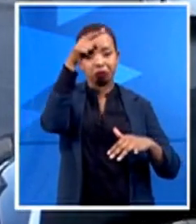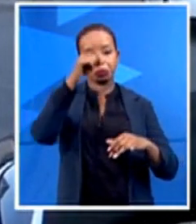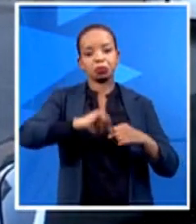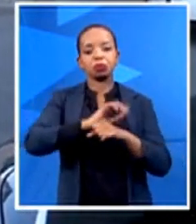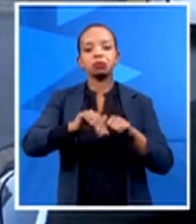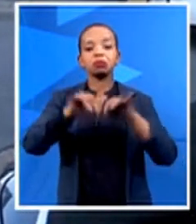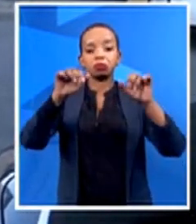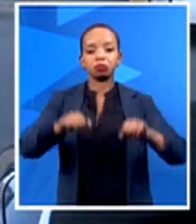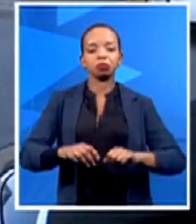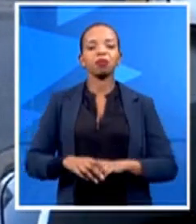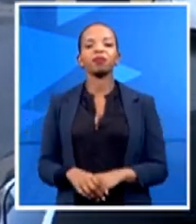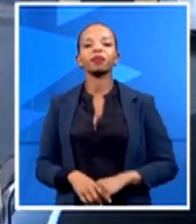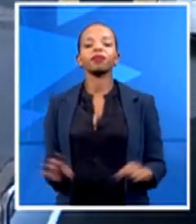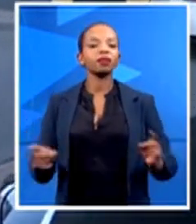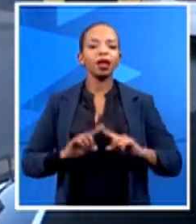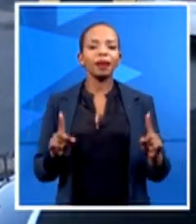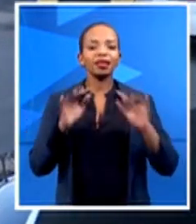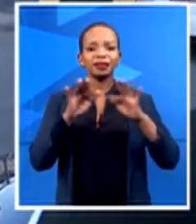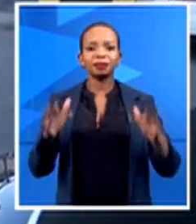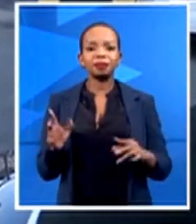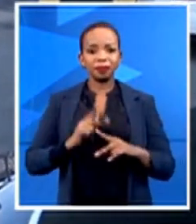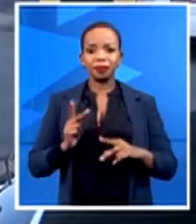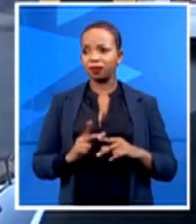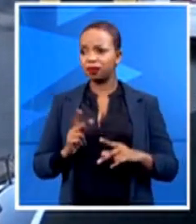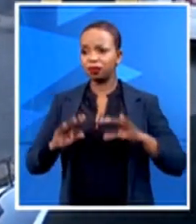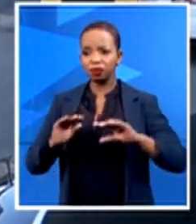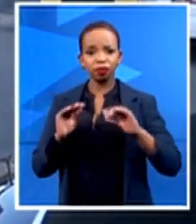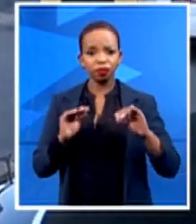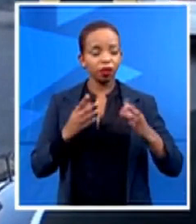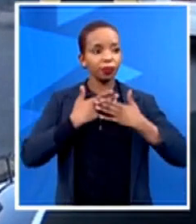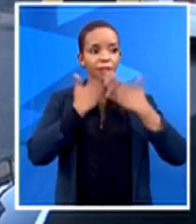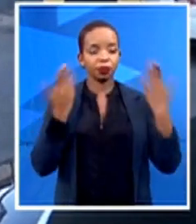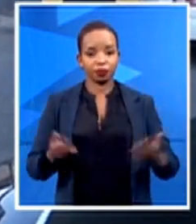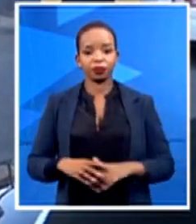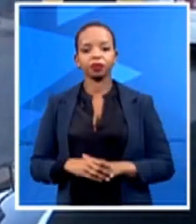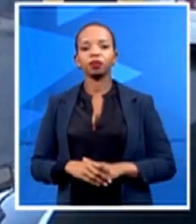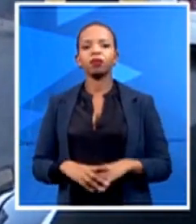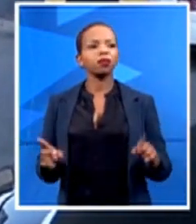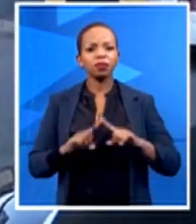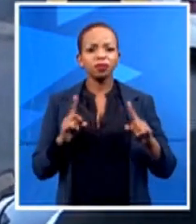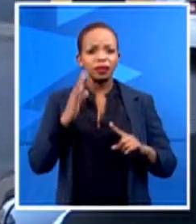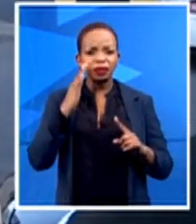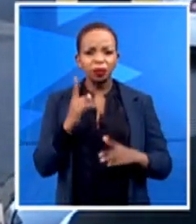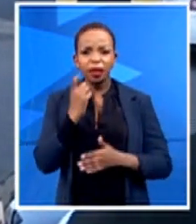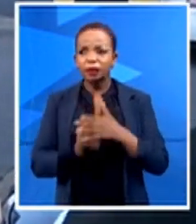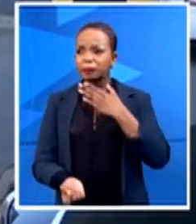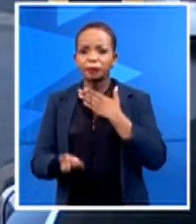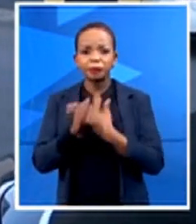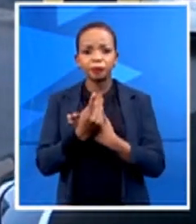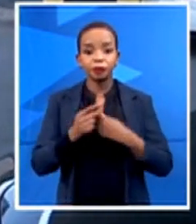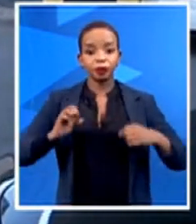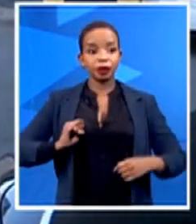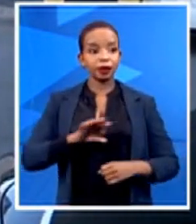But as reality strikes, when our staff members were reduced, our working hours were